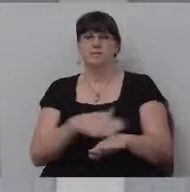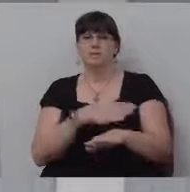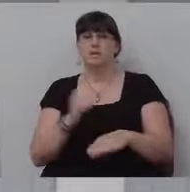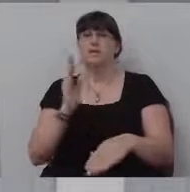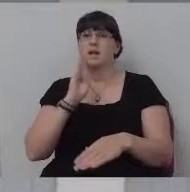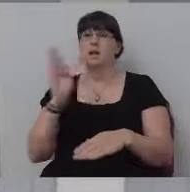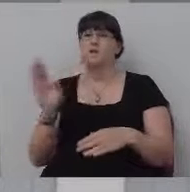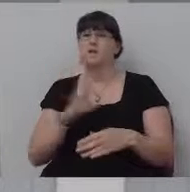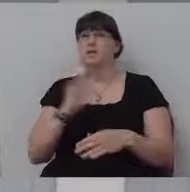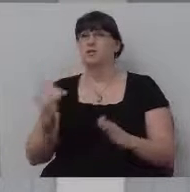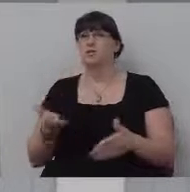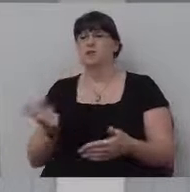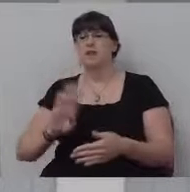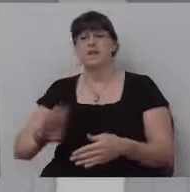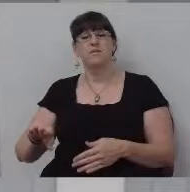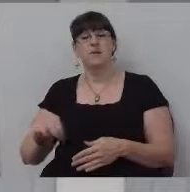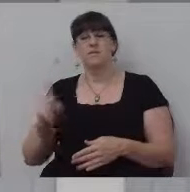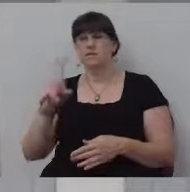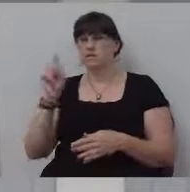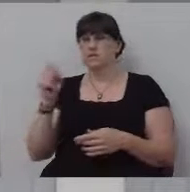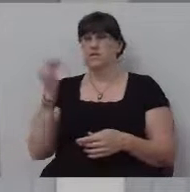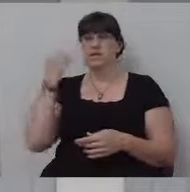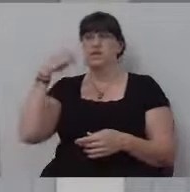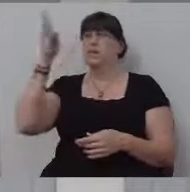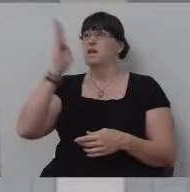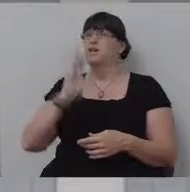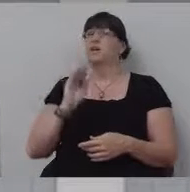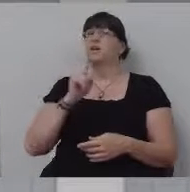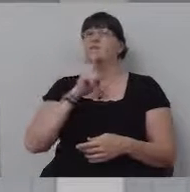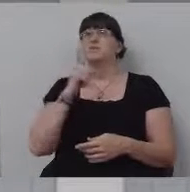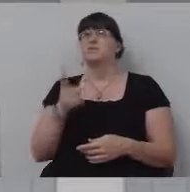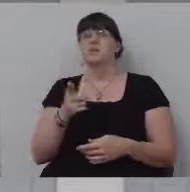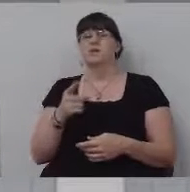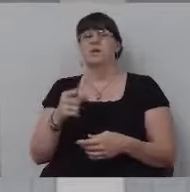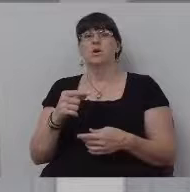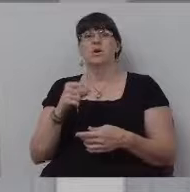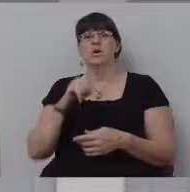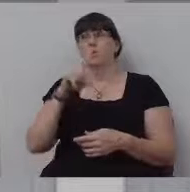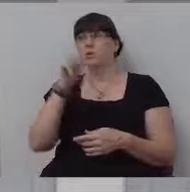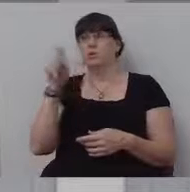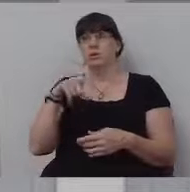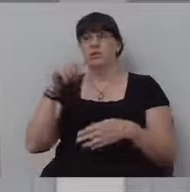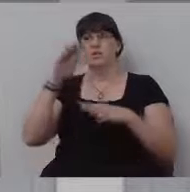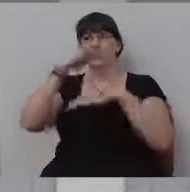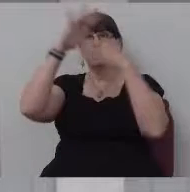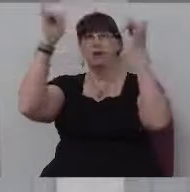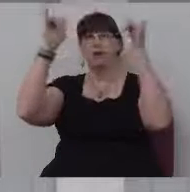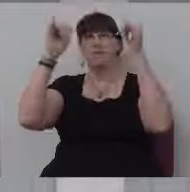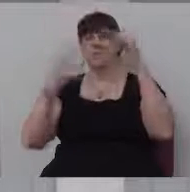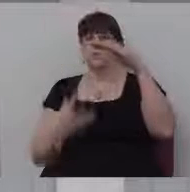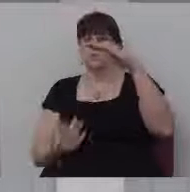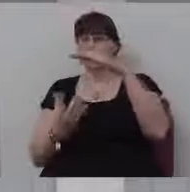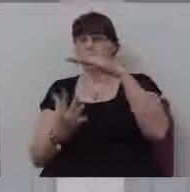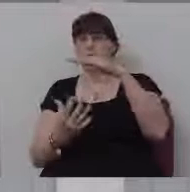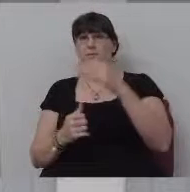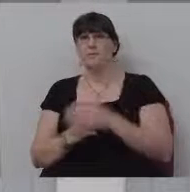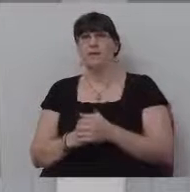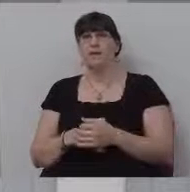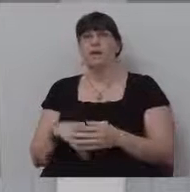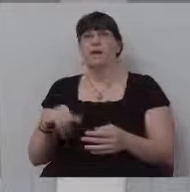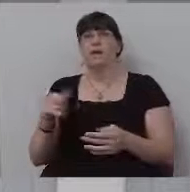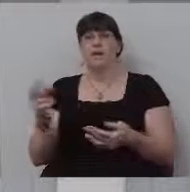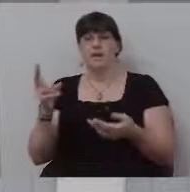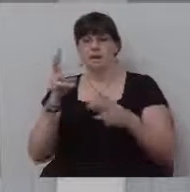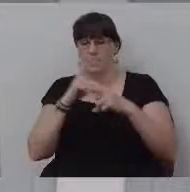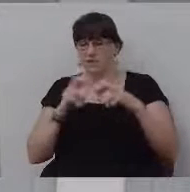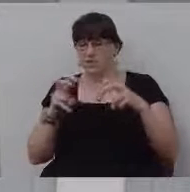Christian, I've never questioned whether God exists and I'm not questioned heaven or hell. And once I did my homework, I've never